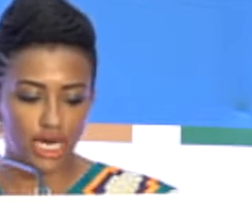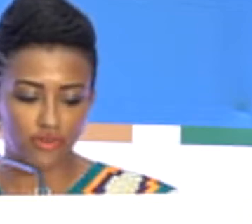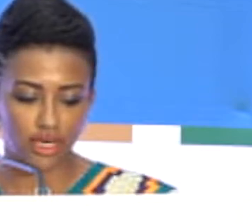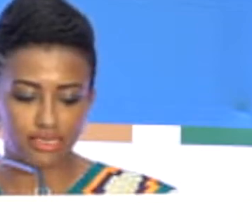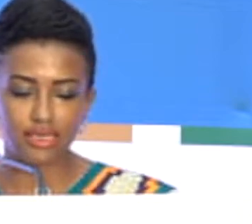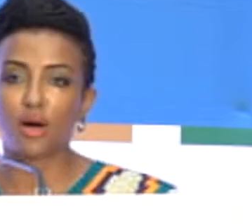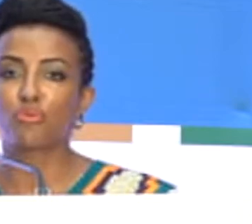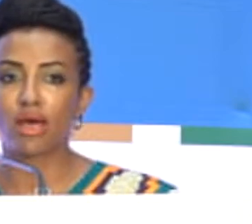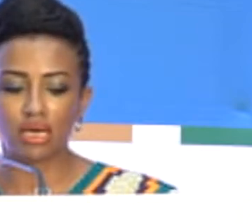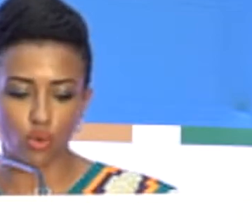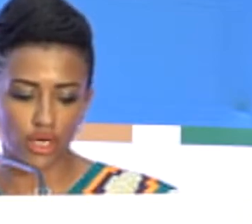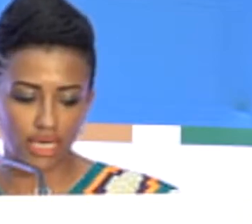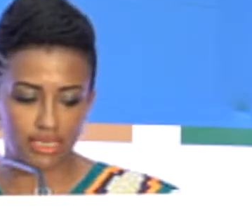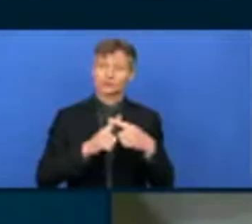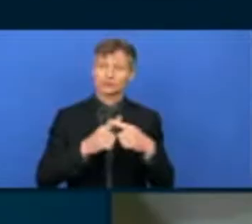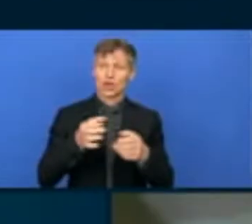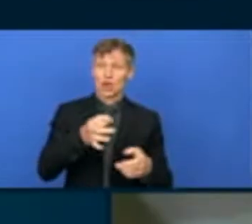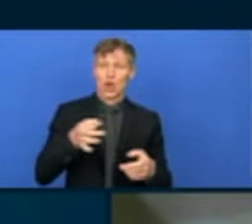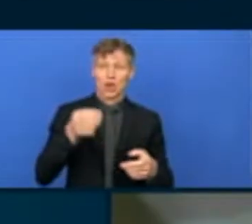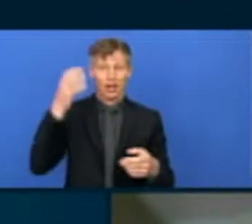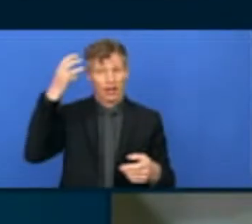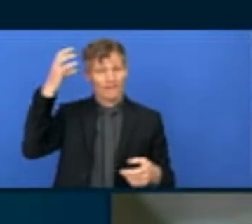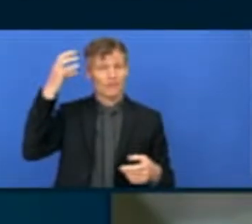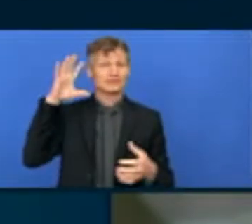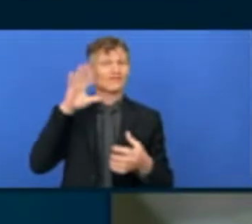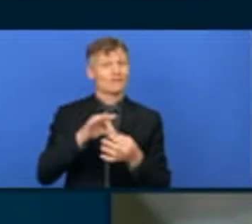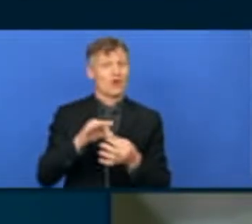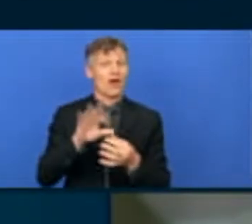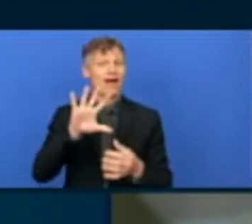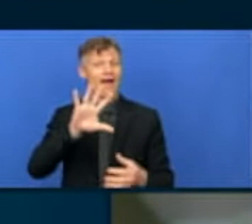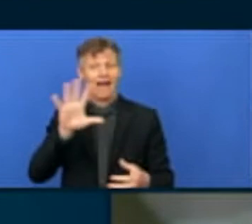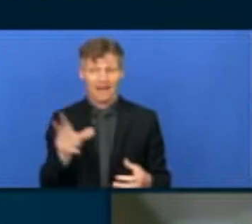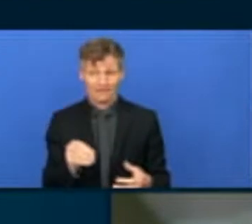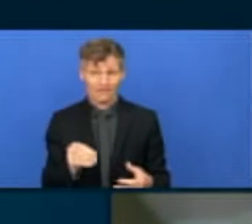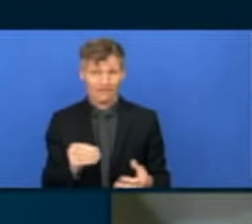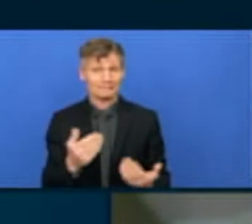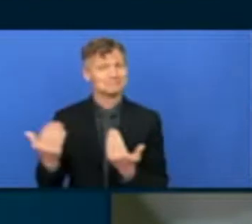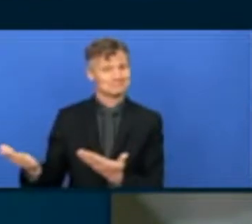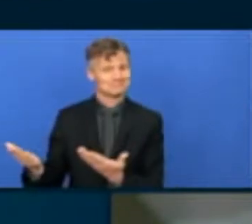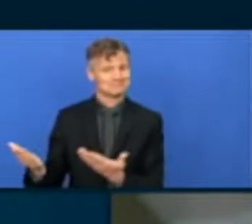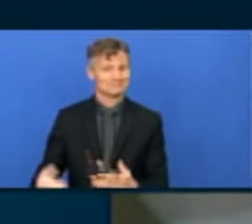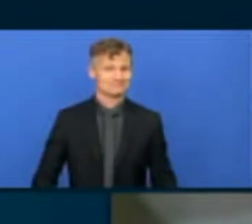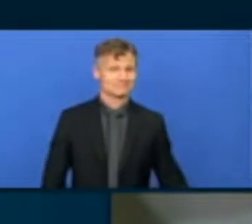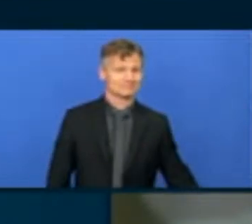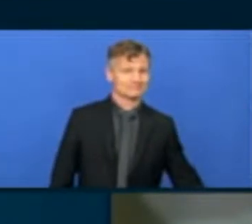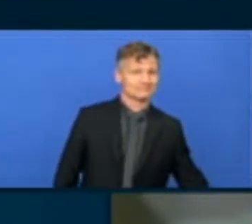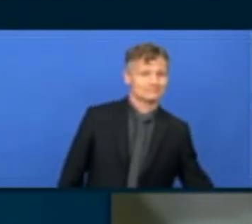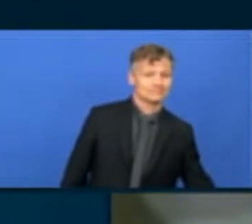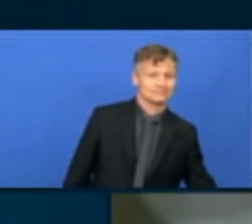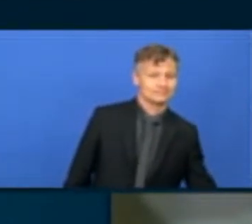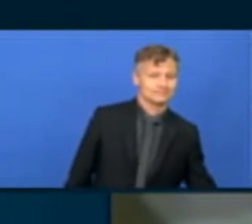UCLG Africa is the umbrella organization and united voice and representative of local governments in Africa.